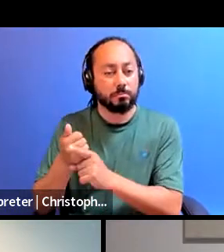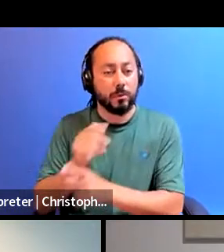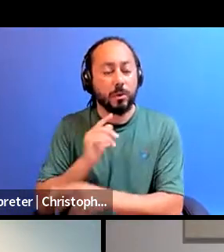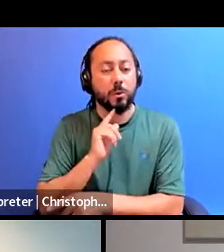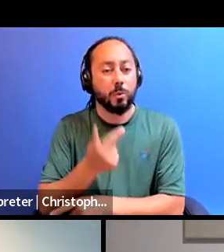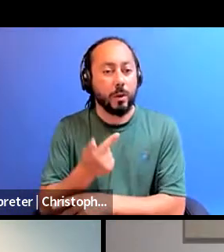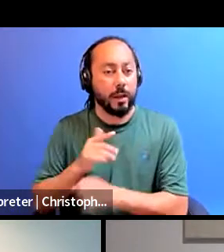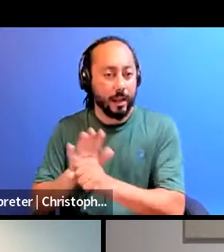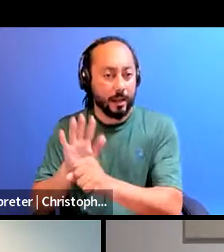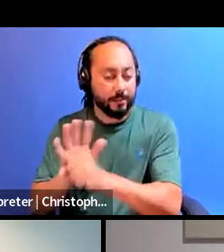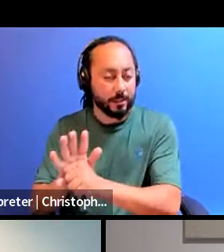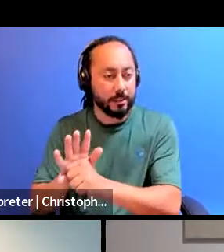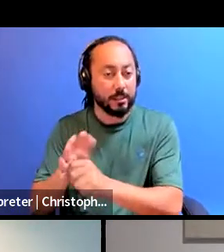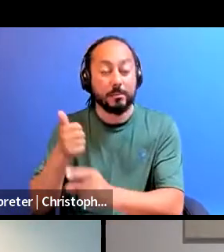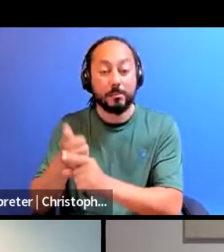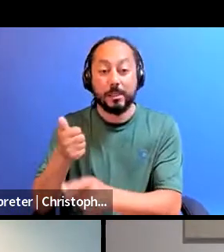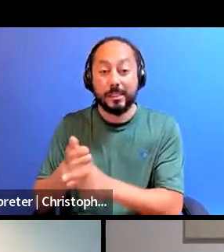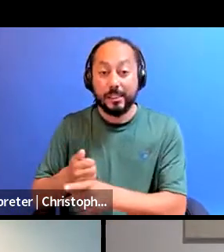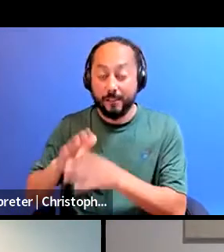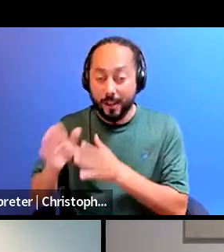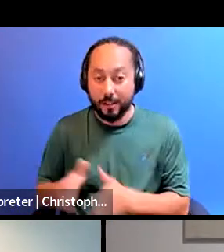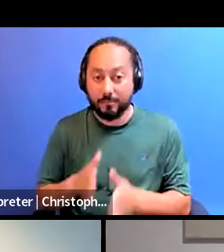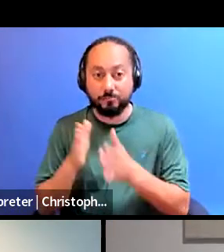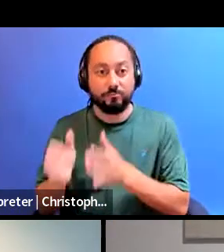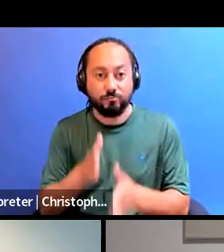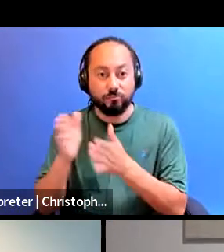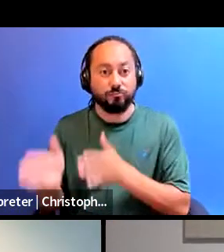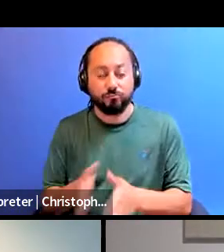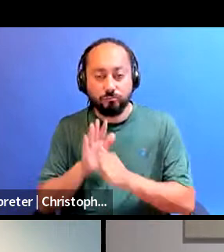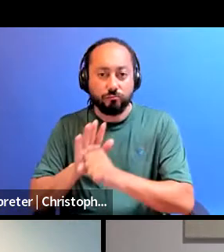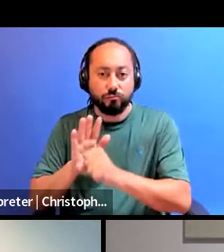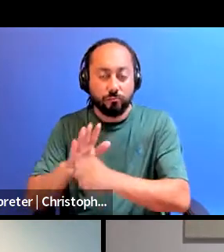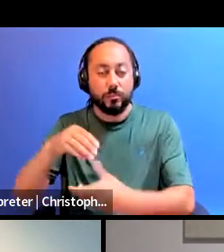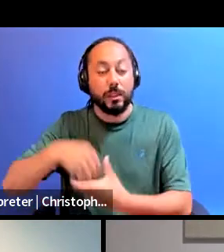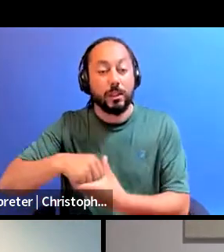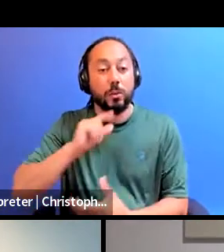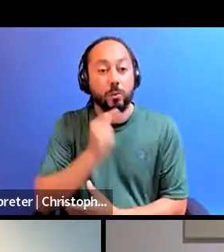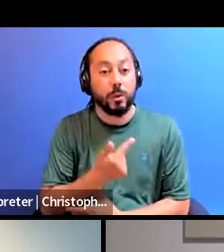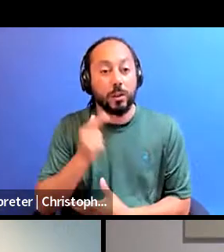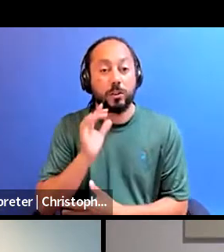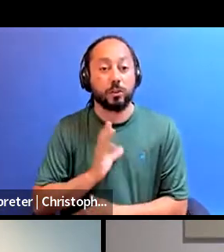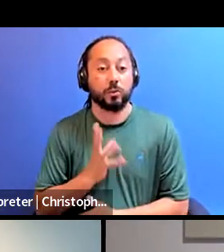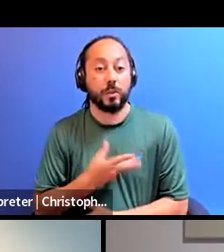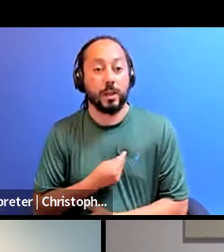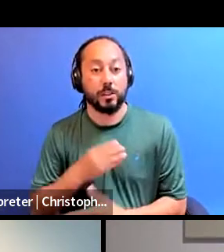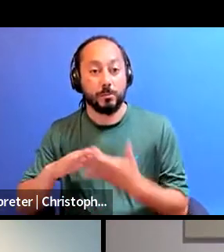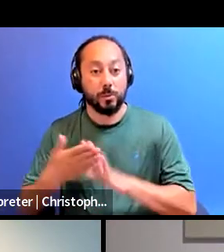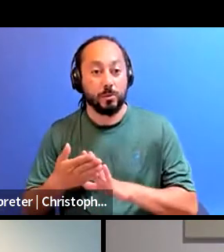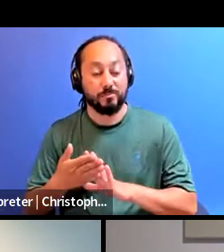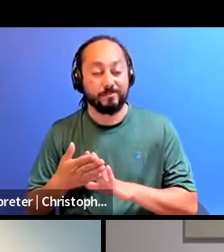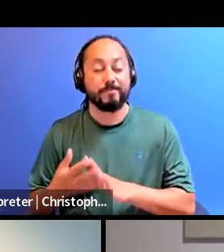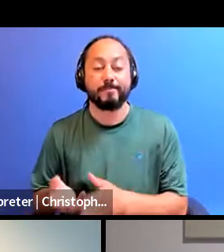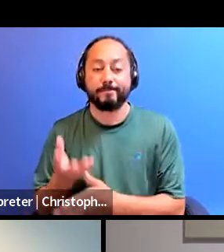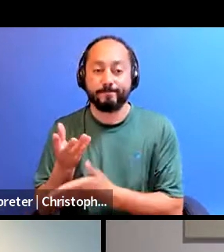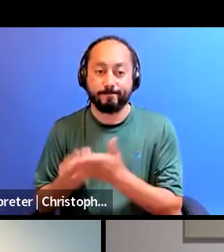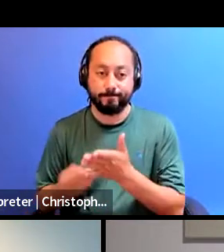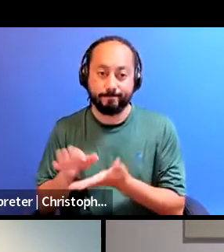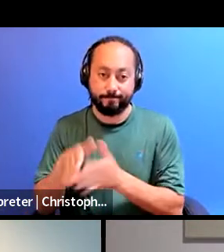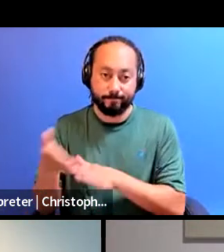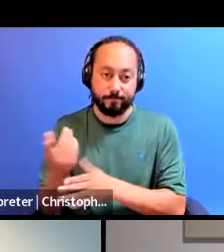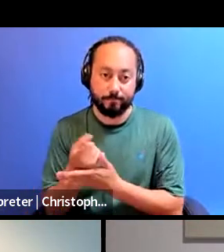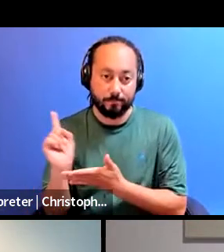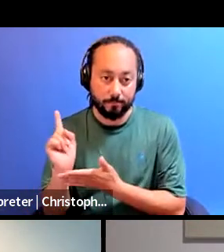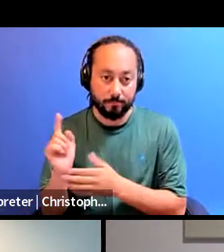in the queer and trans communities, passed away last week. Brian worked with the No Pride in Policing